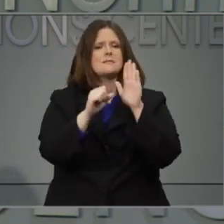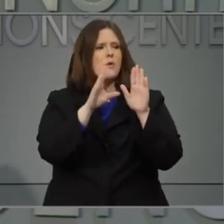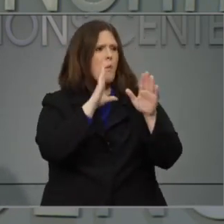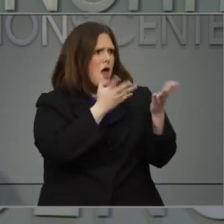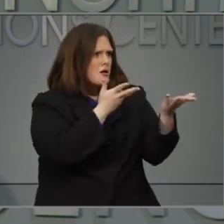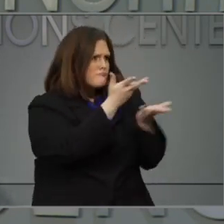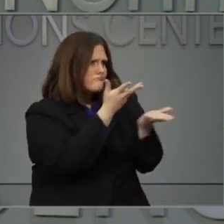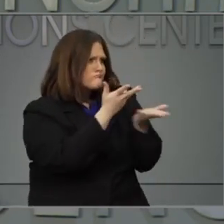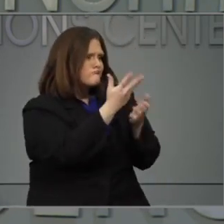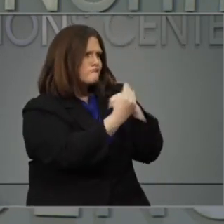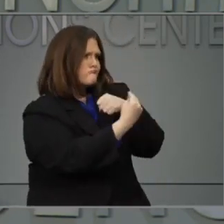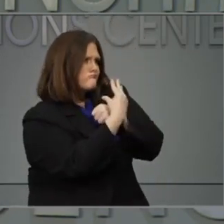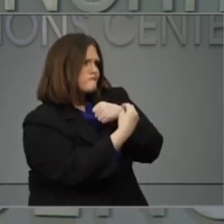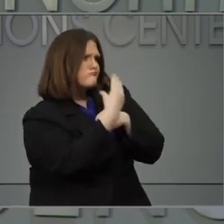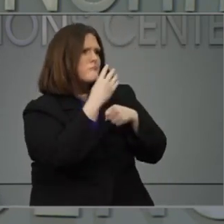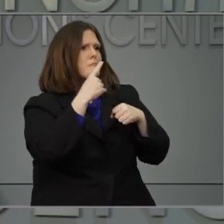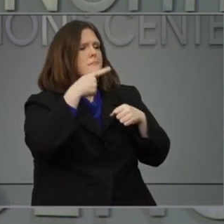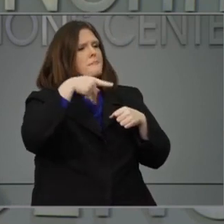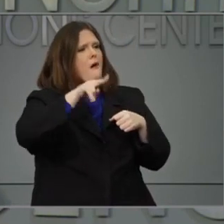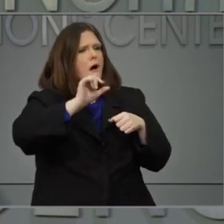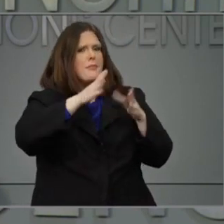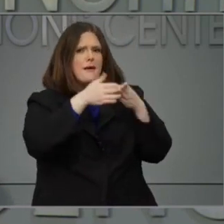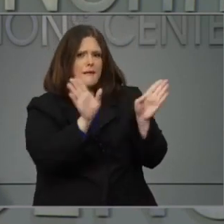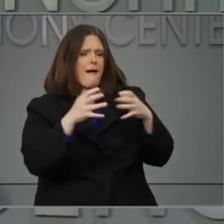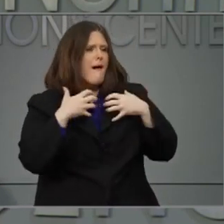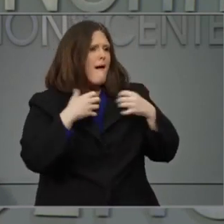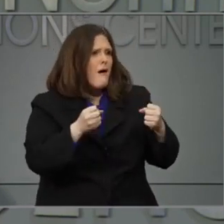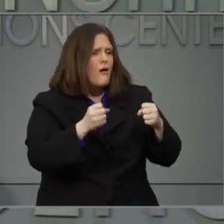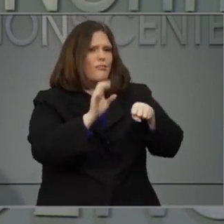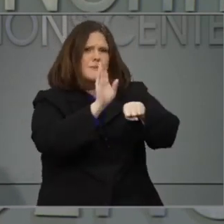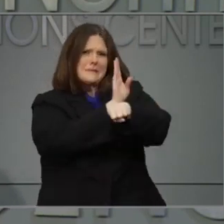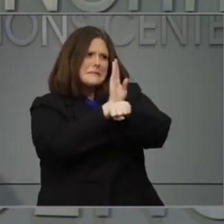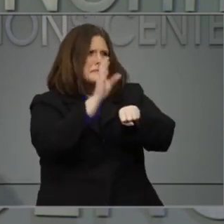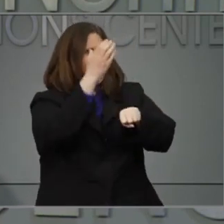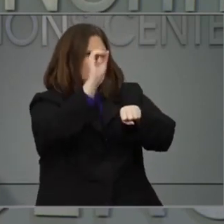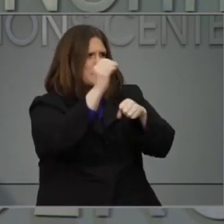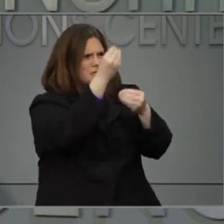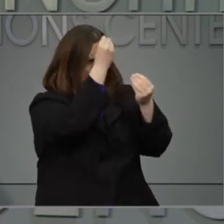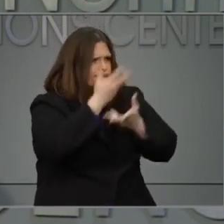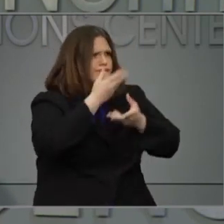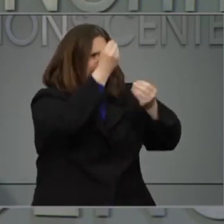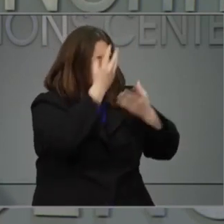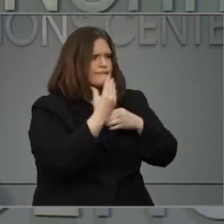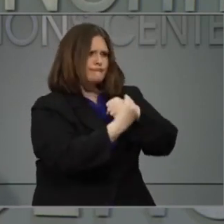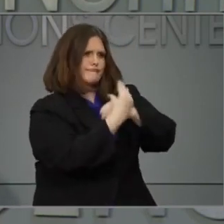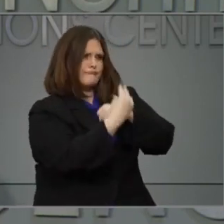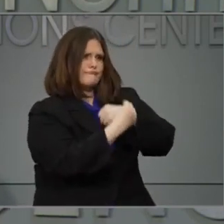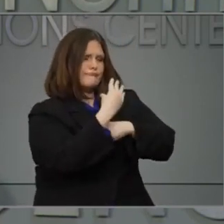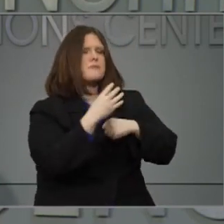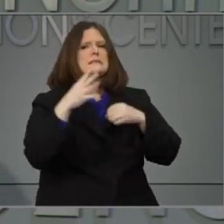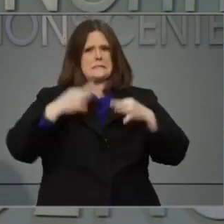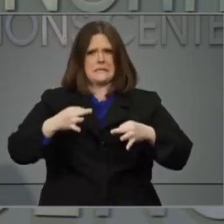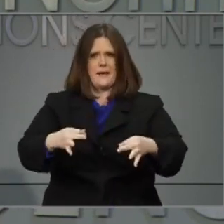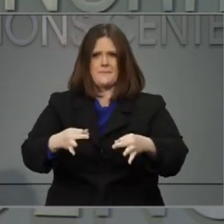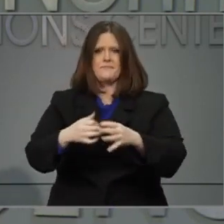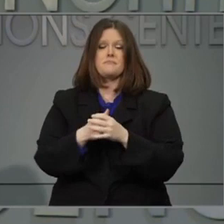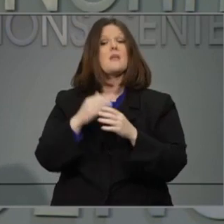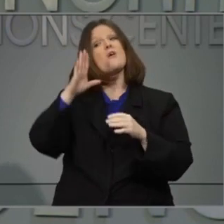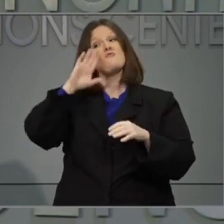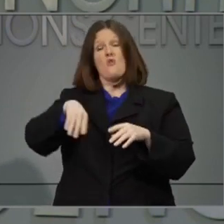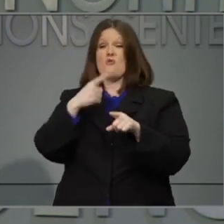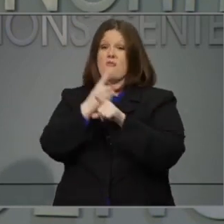experts and business leaders. But it's clear that right now, at least through April,